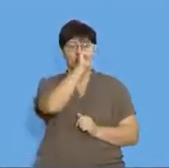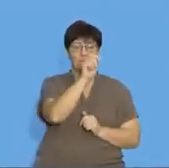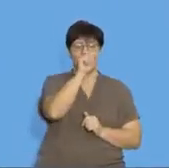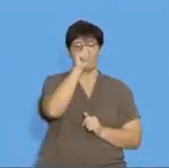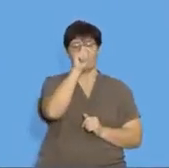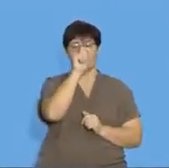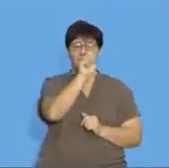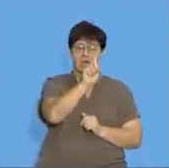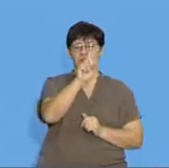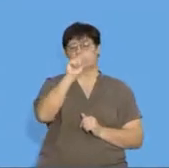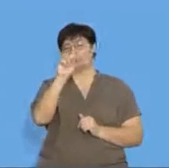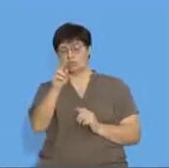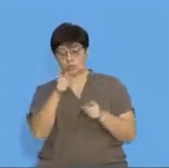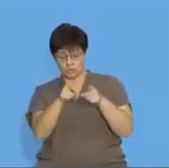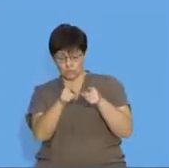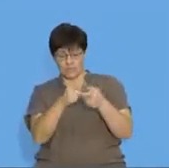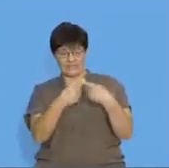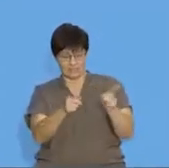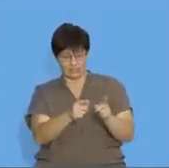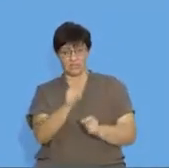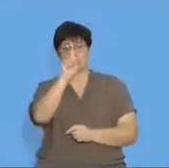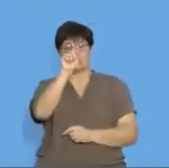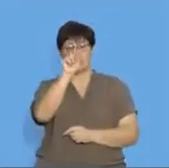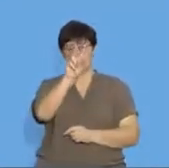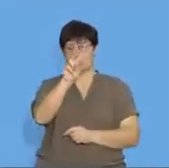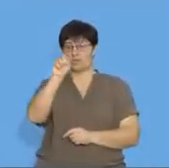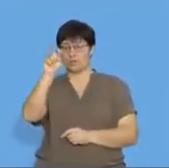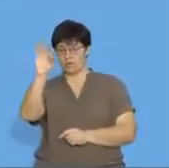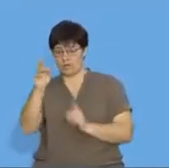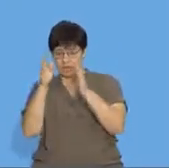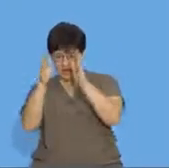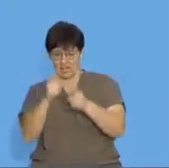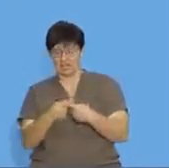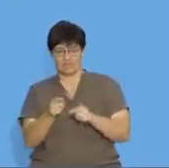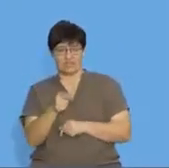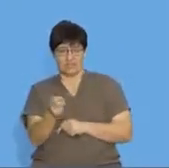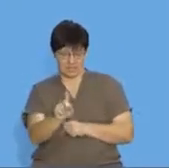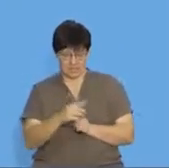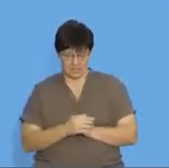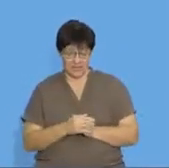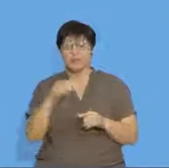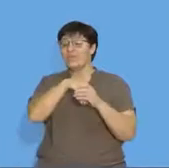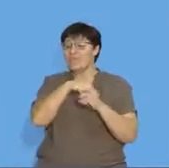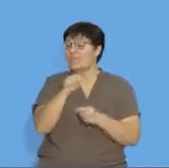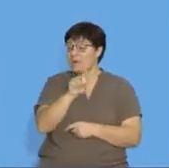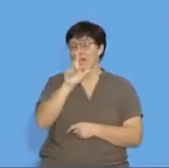linear sequence. So, please, please remember that a linear sequence